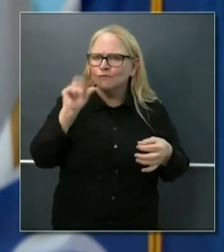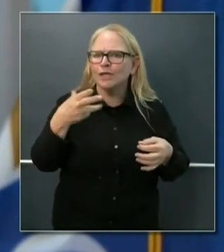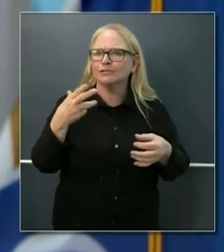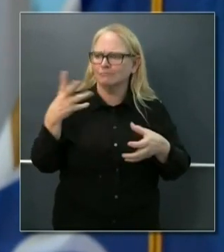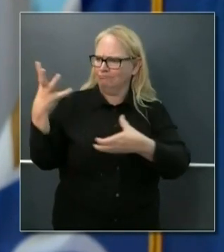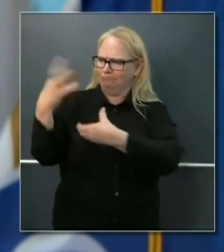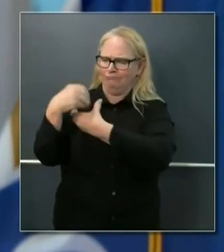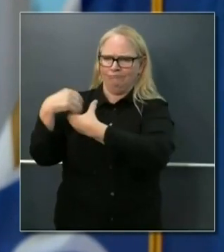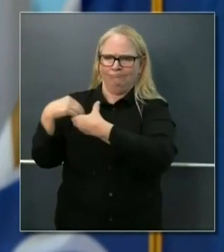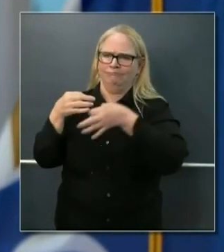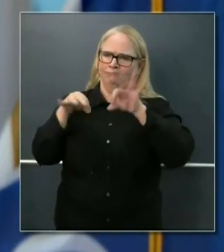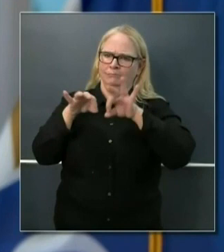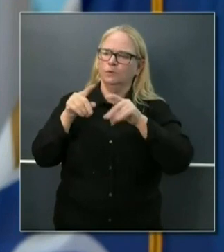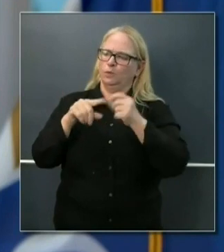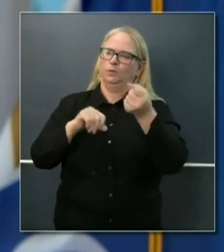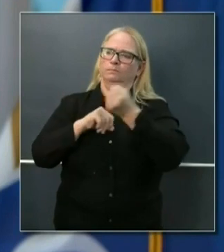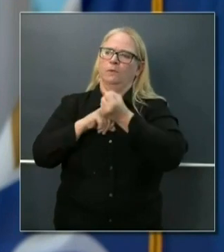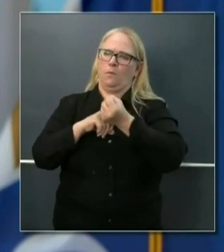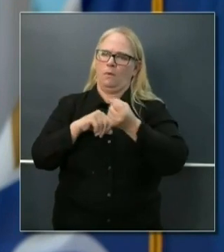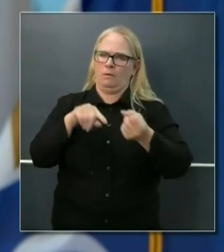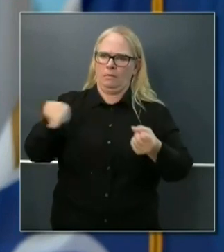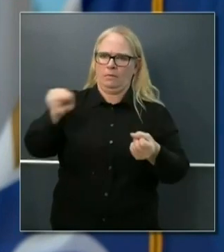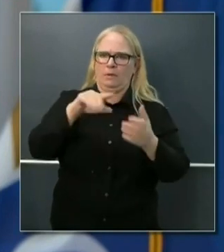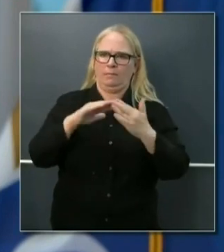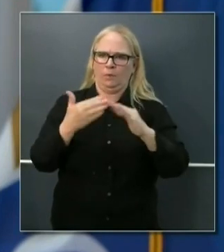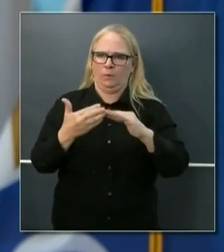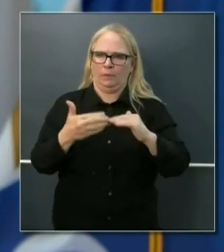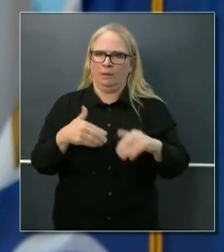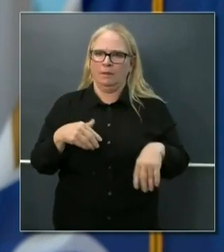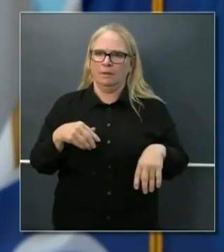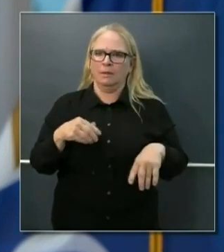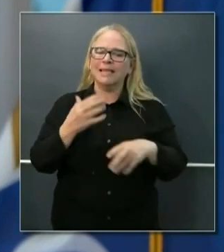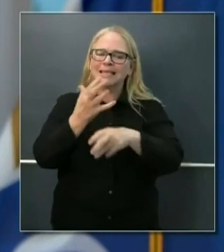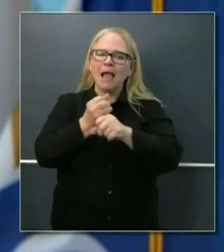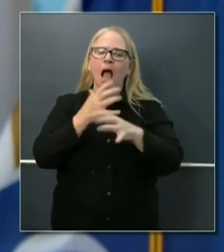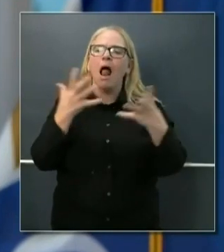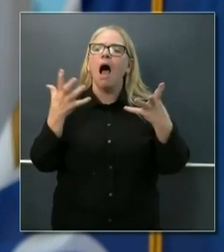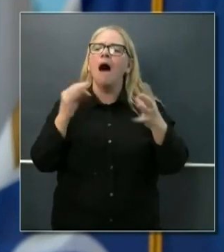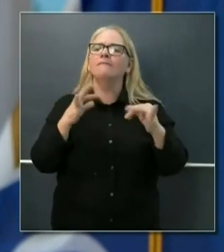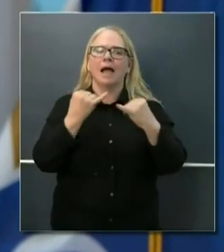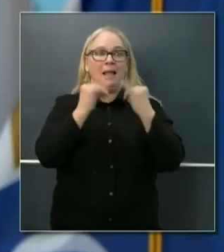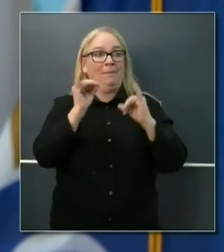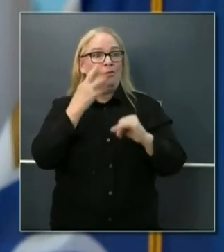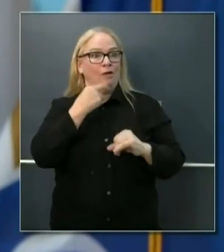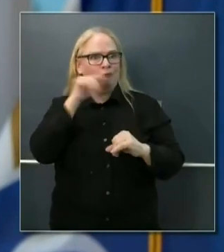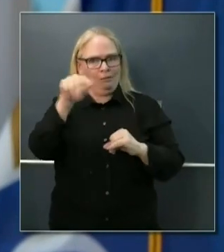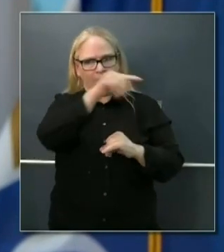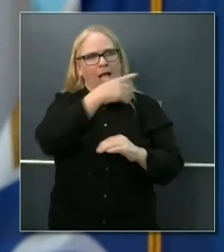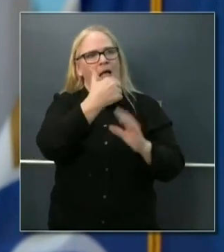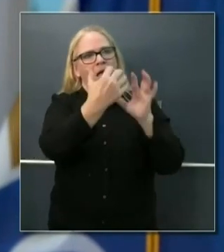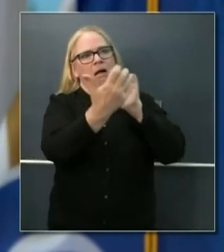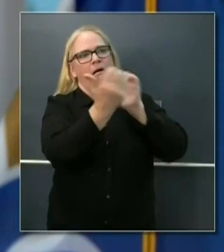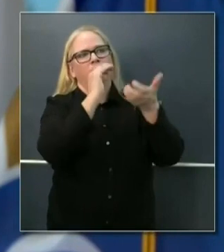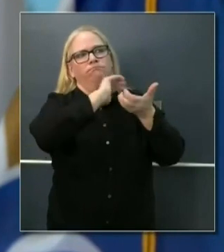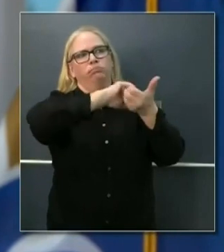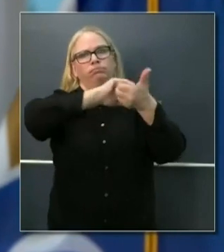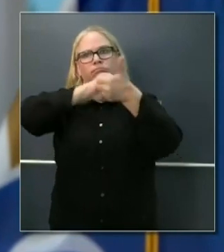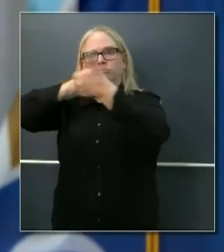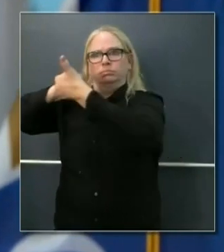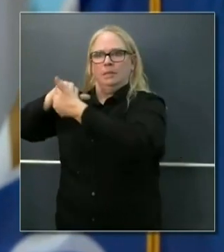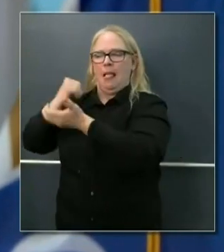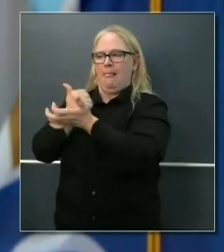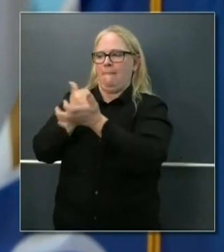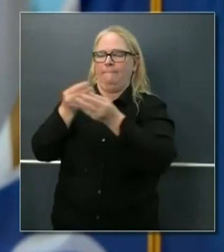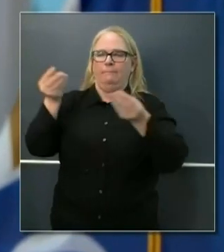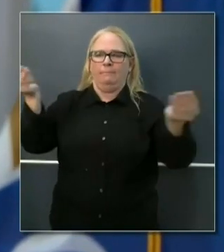throughout the state of California to get a lot of independent restaurants up and running again as well and have a diversity of options